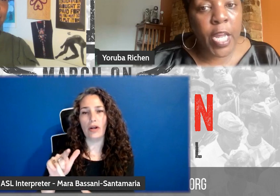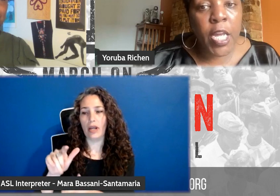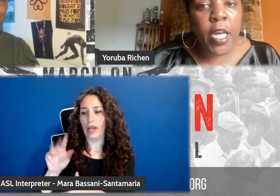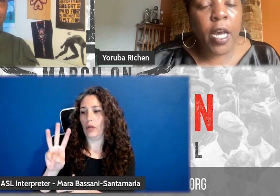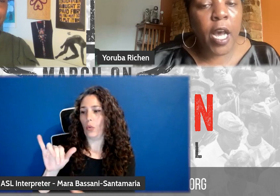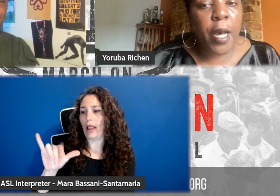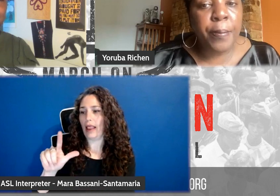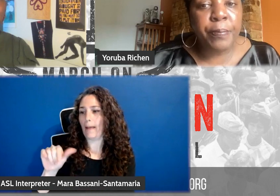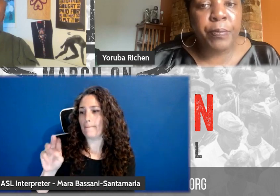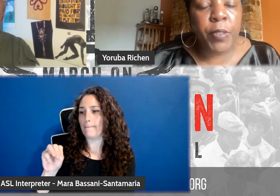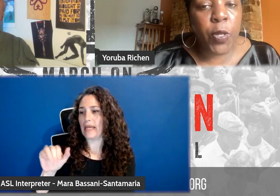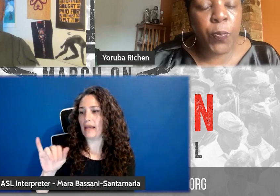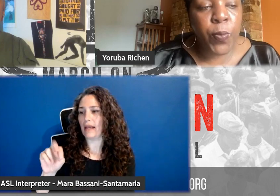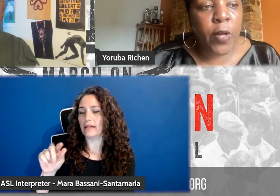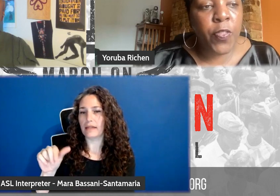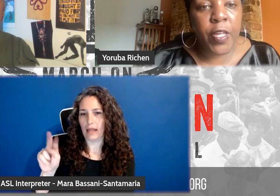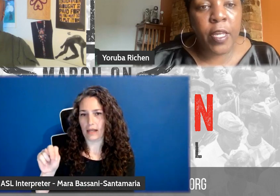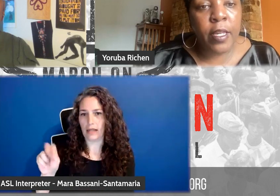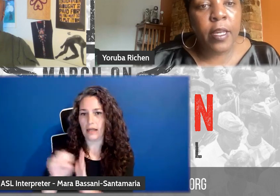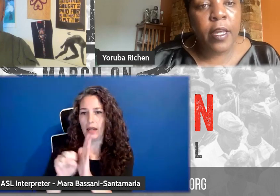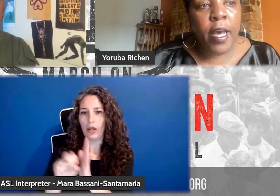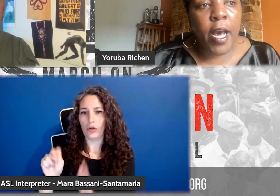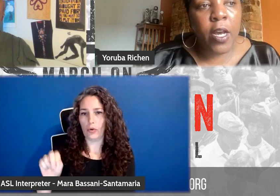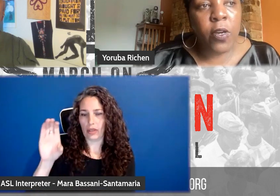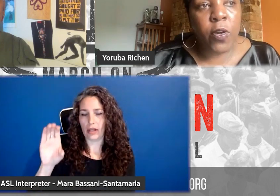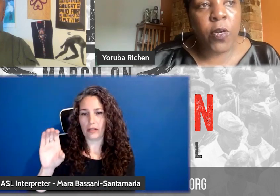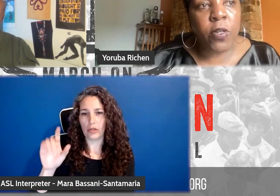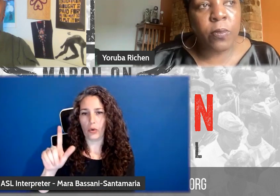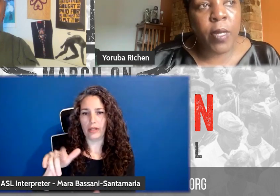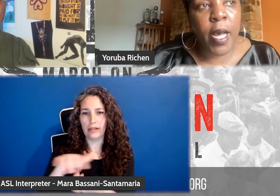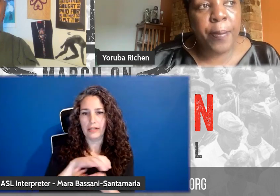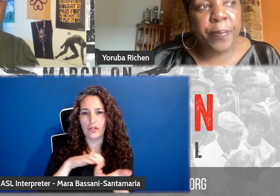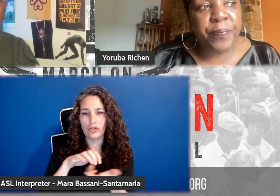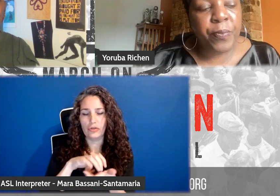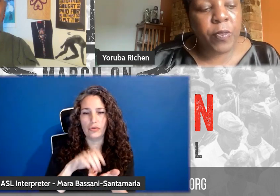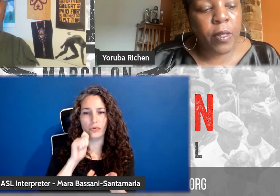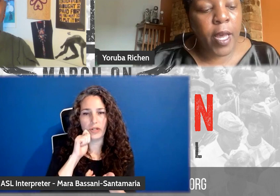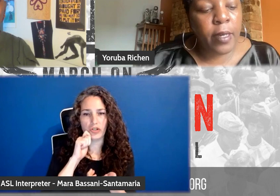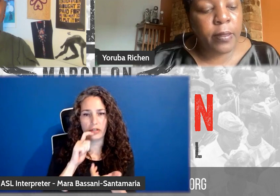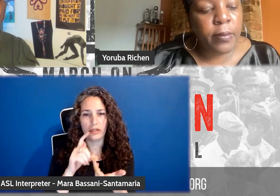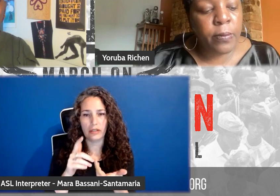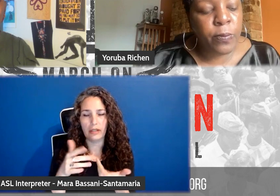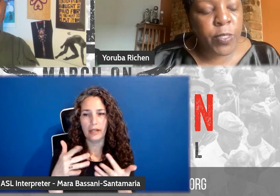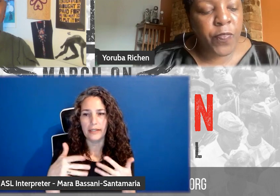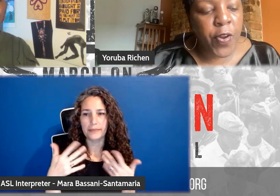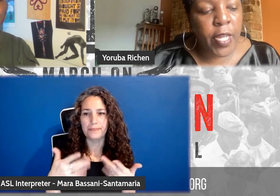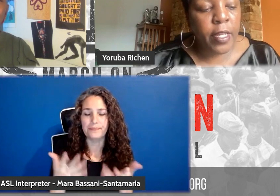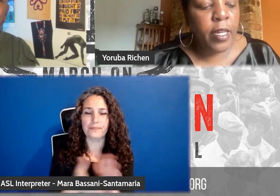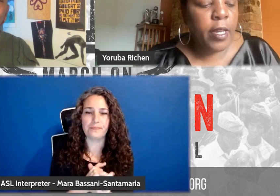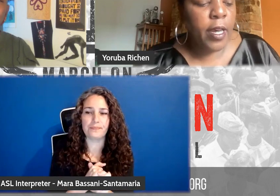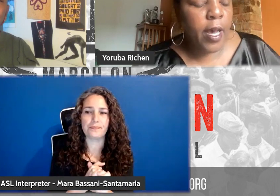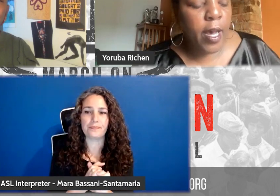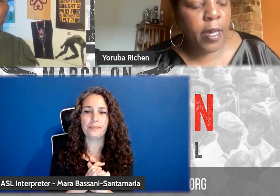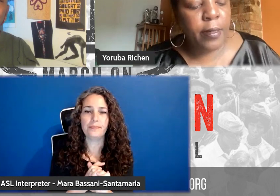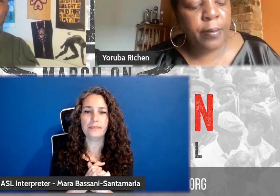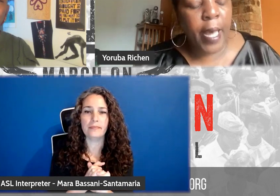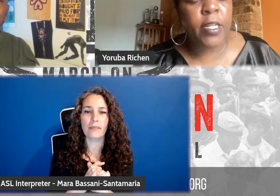a very, you know, wealthy, or was a very,